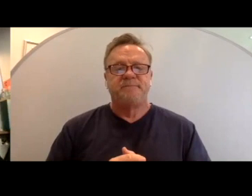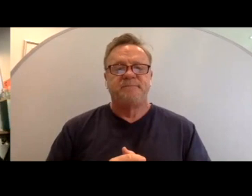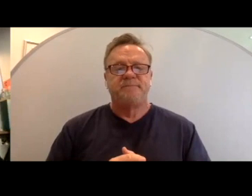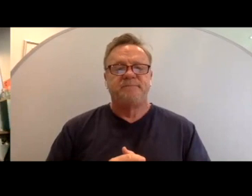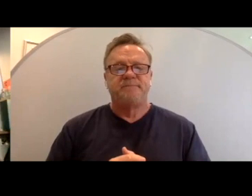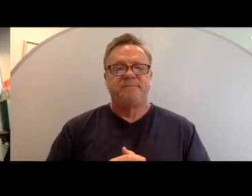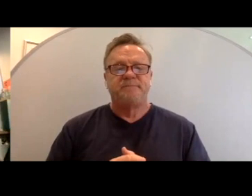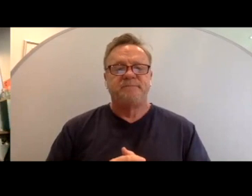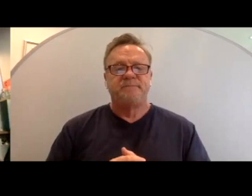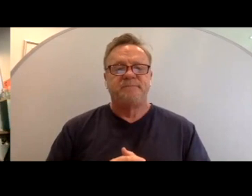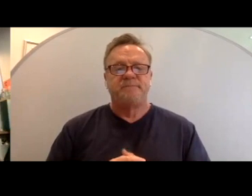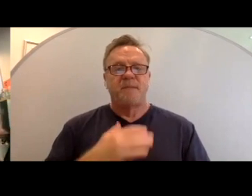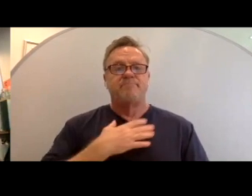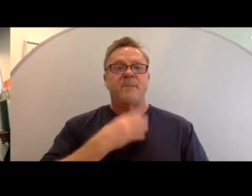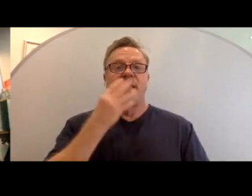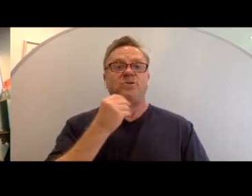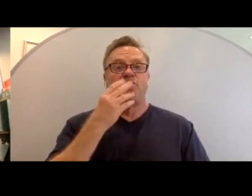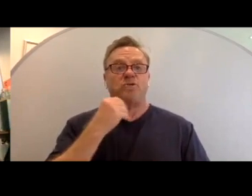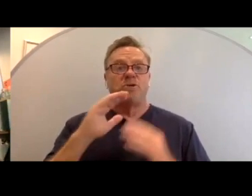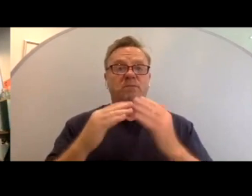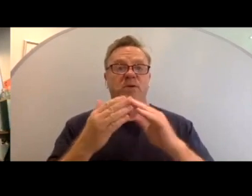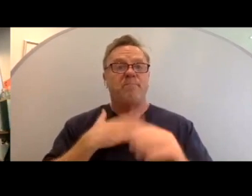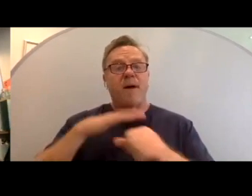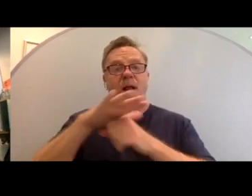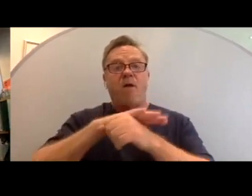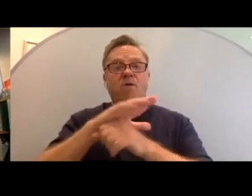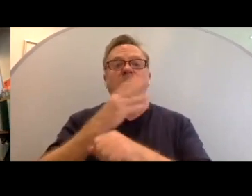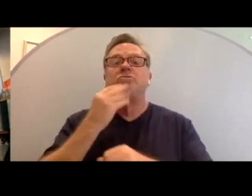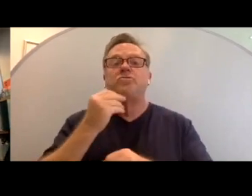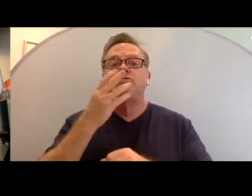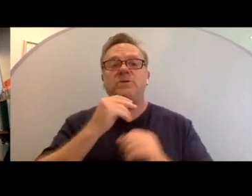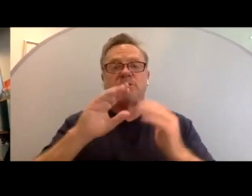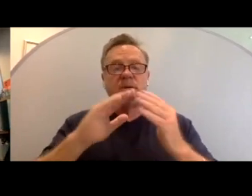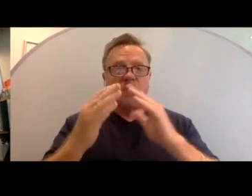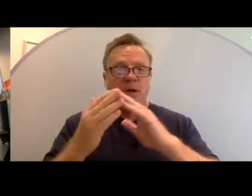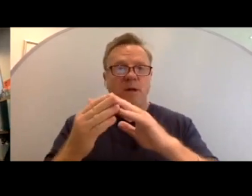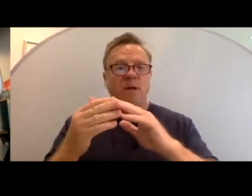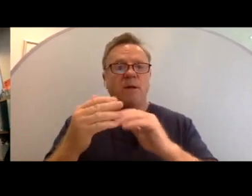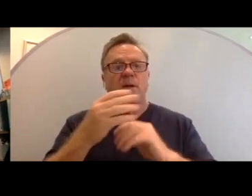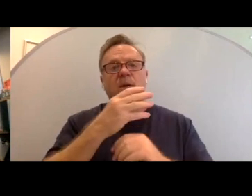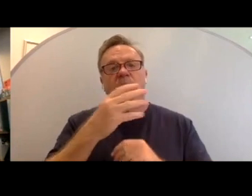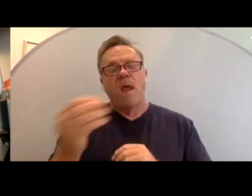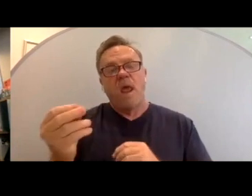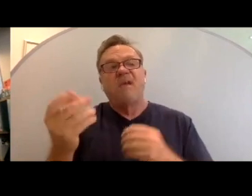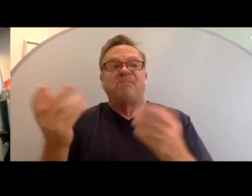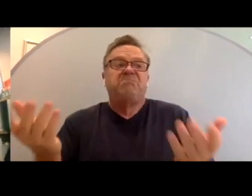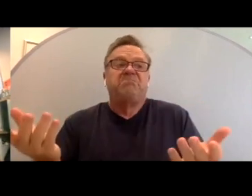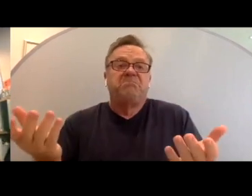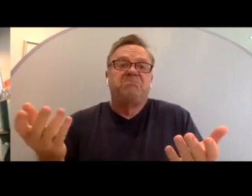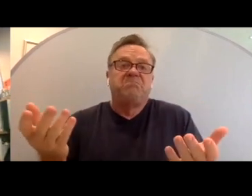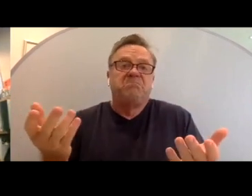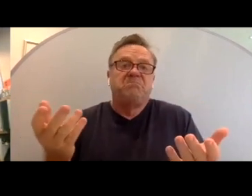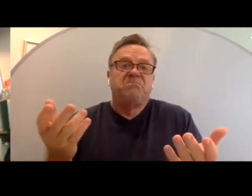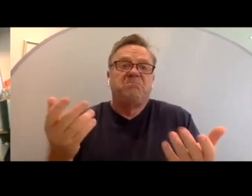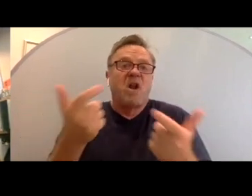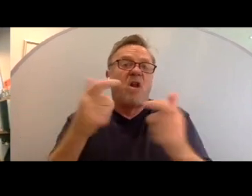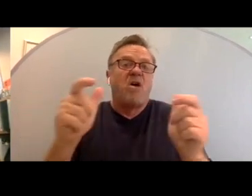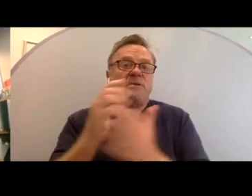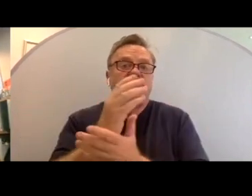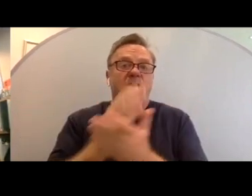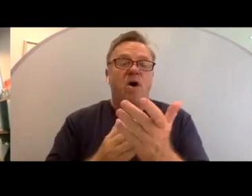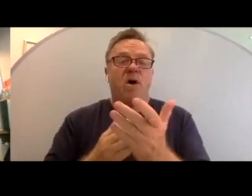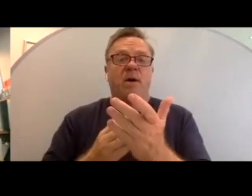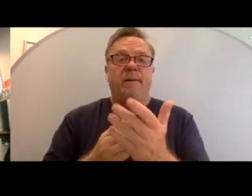My Jewish community, my local Jewish community, and for better or for worse, a significant portion of